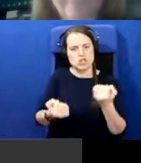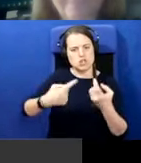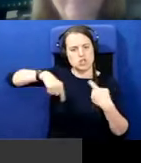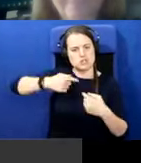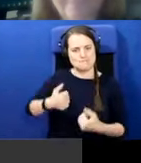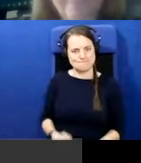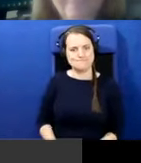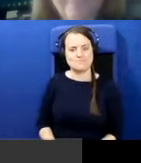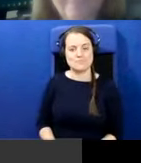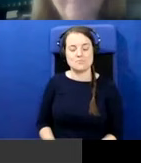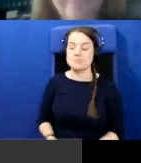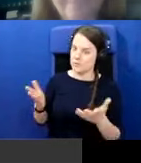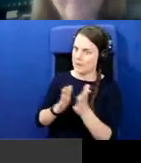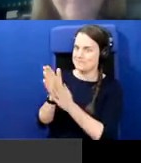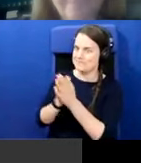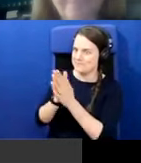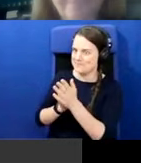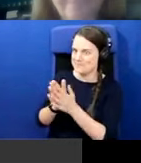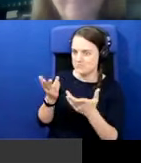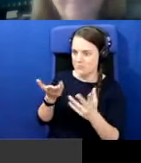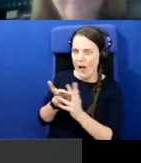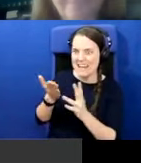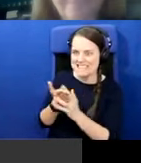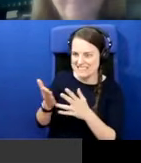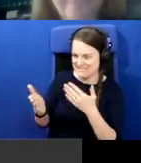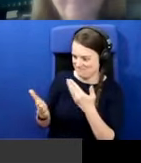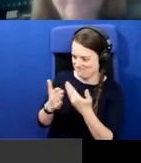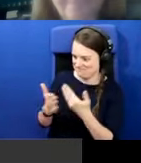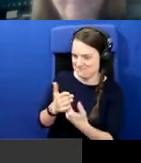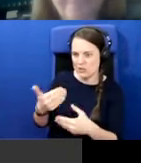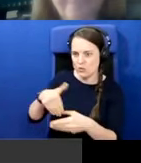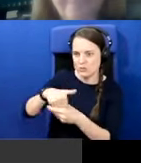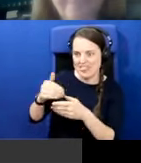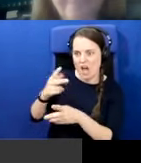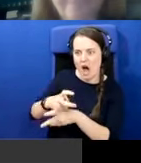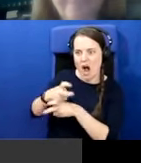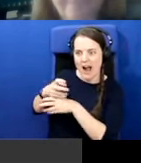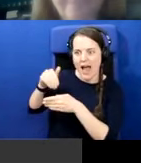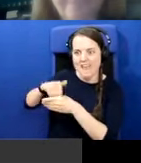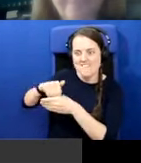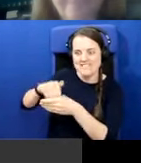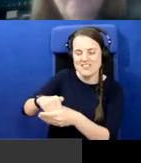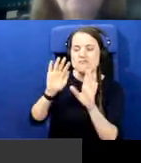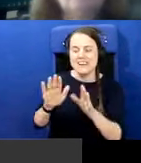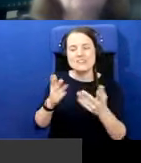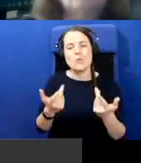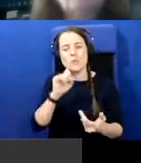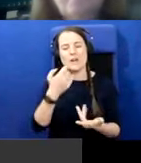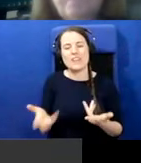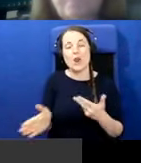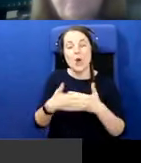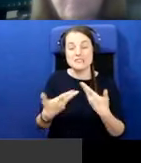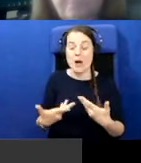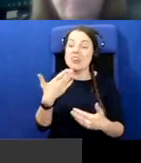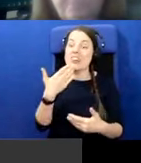look forward to getting some access to those archives. We're going to close there. I just want to thank the